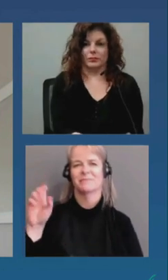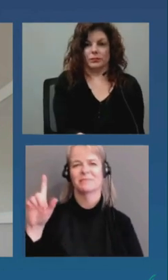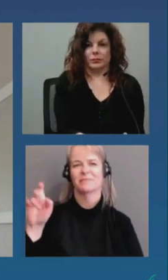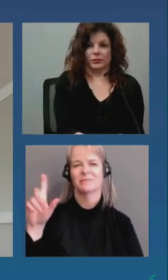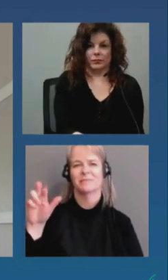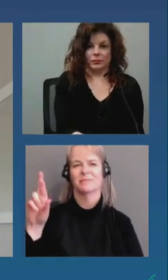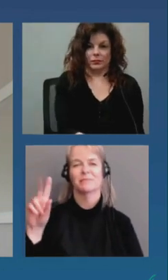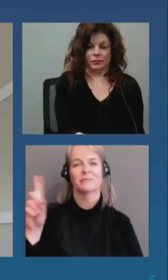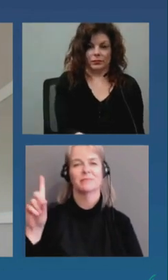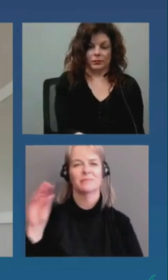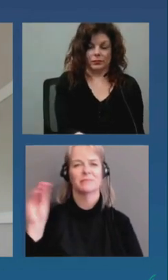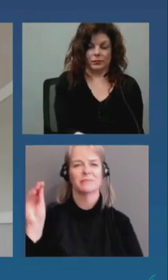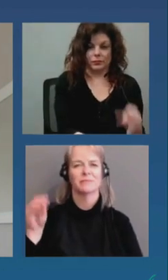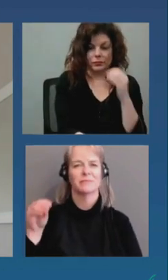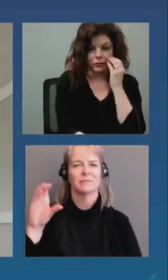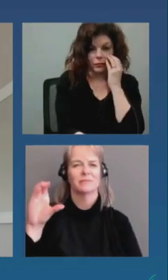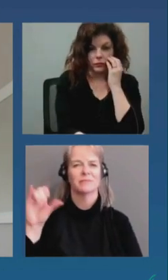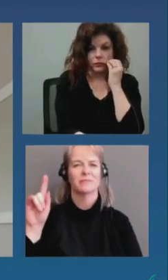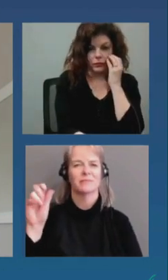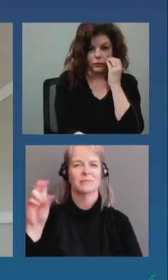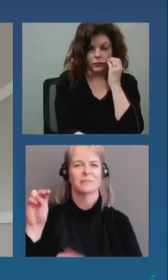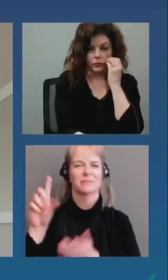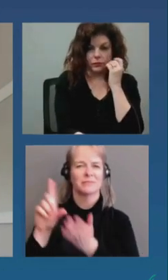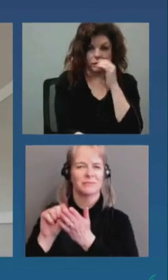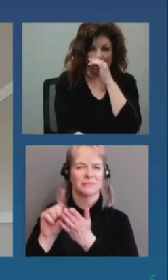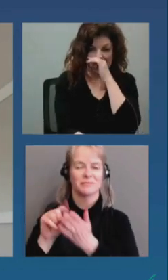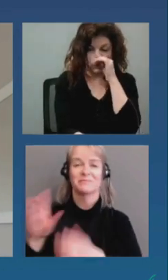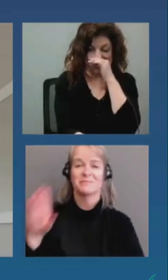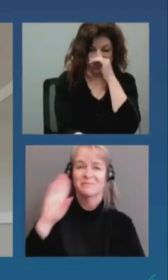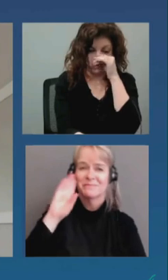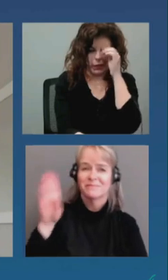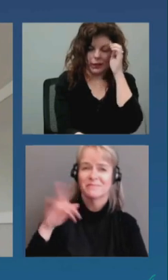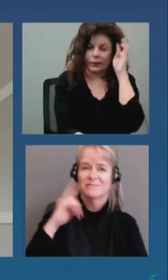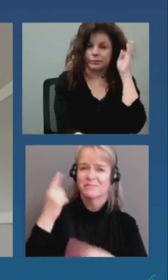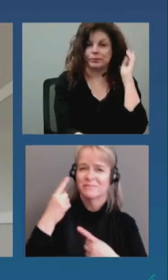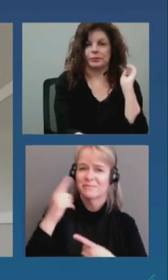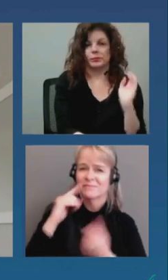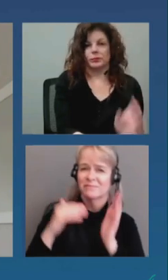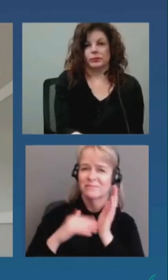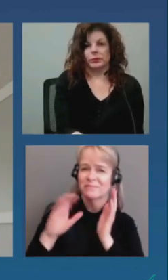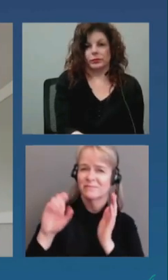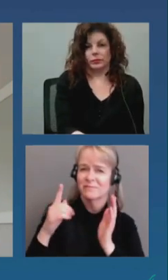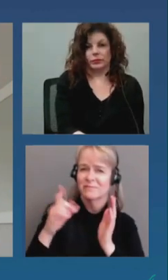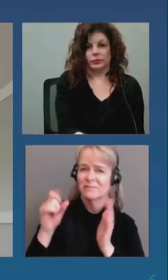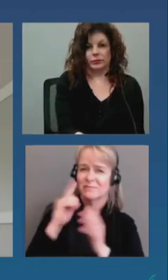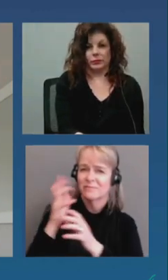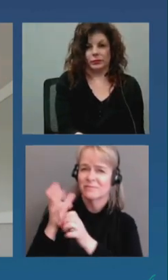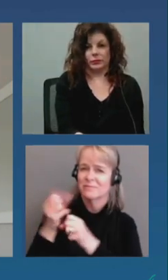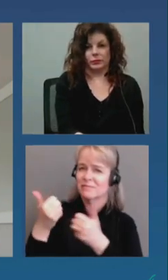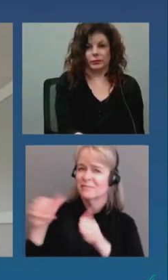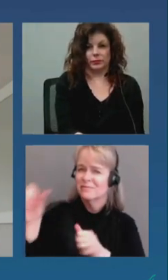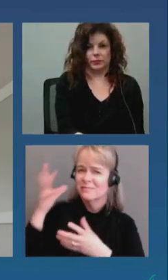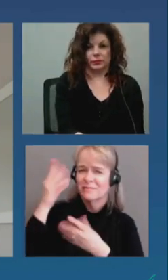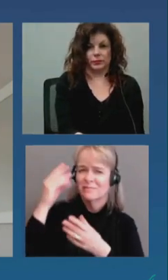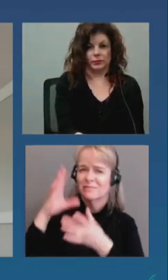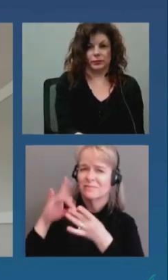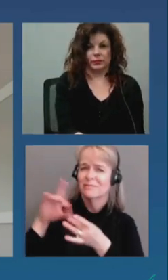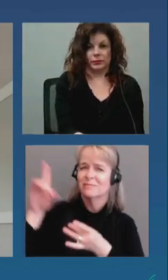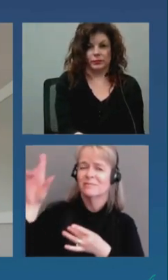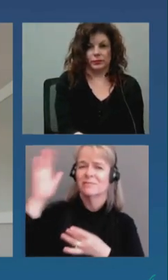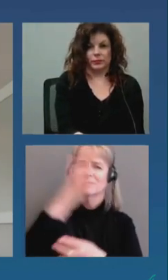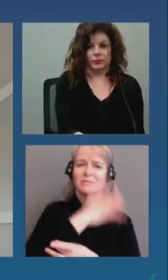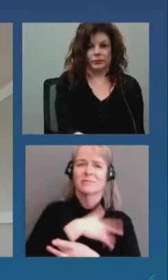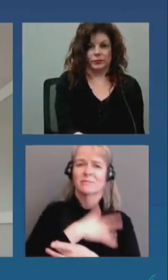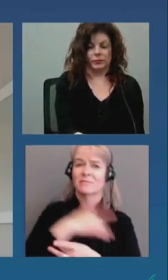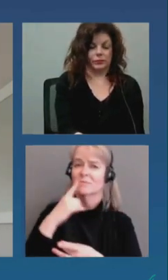hi there i was wondering dr ratchez if you've received any tiny little indication from the province on on when in person classes